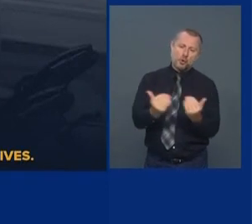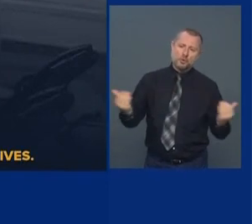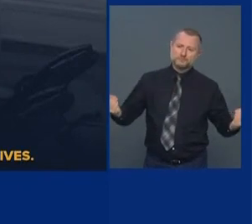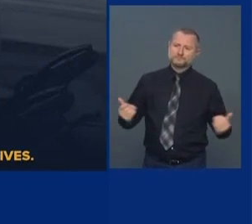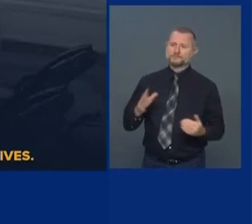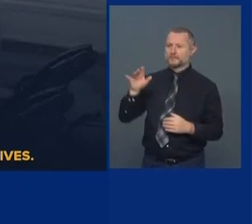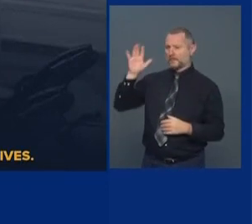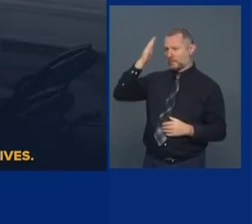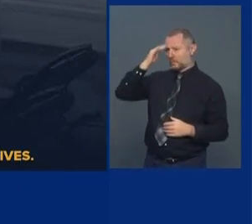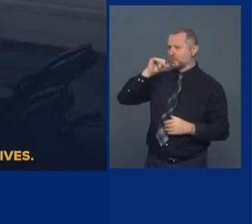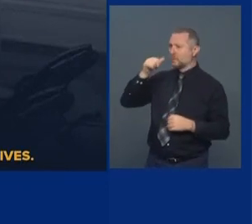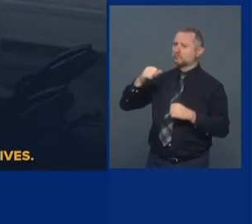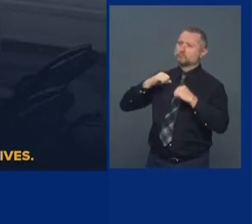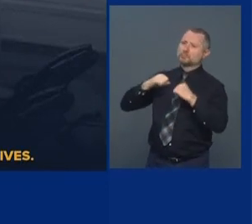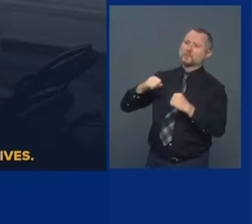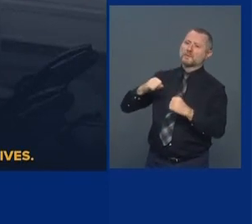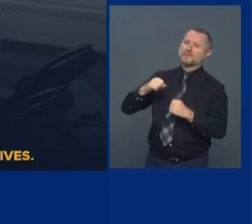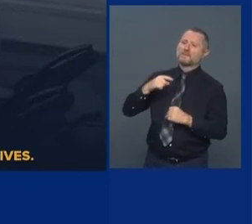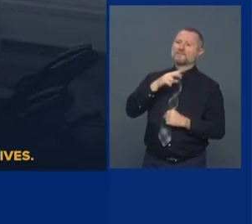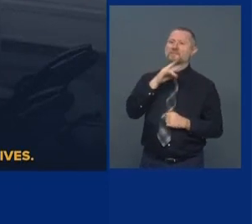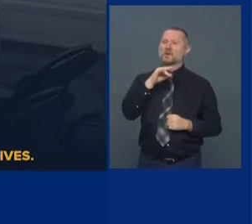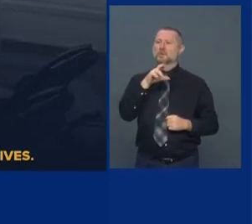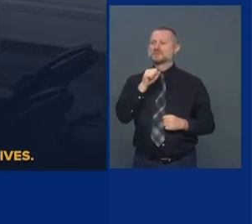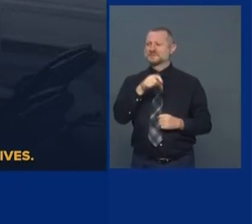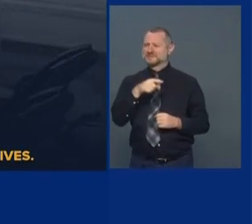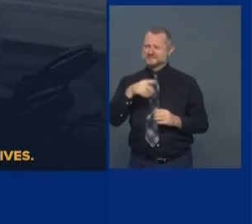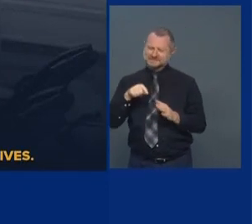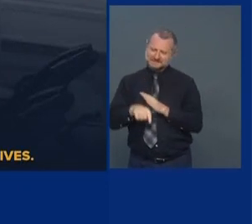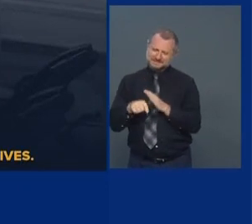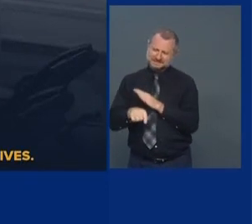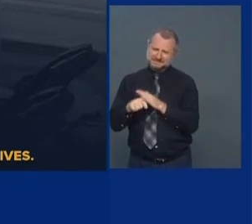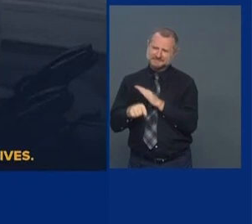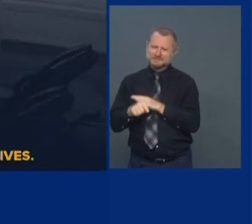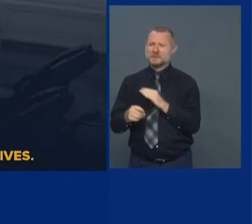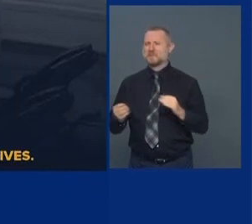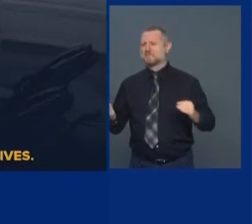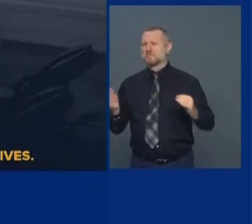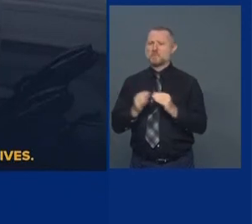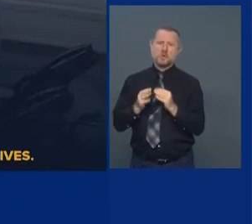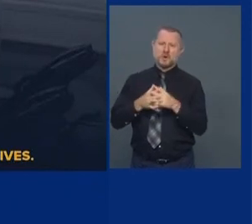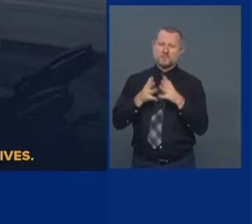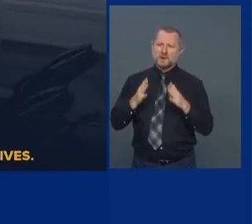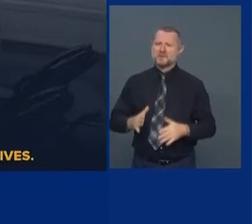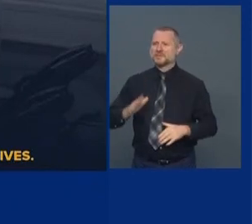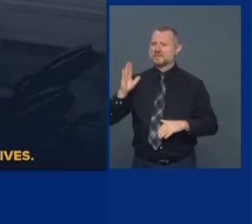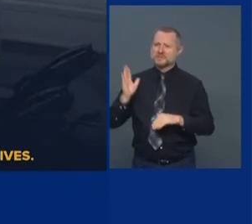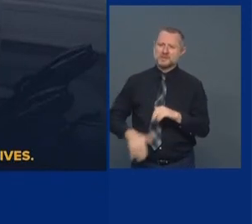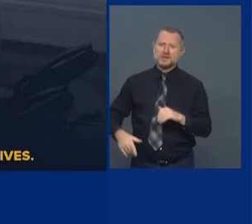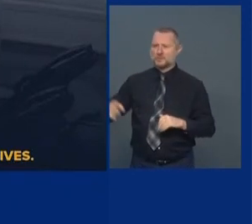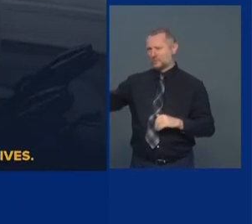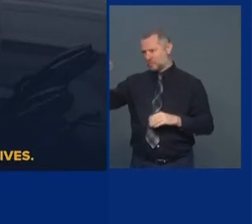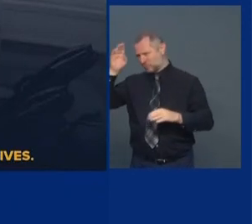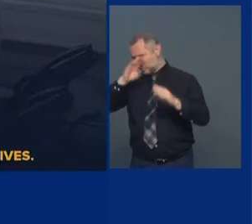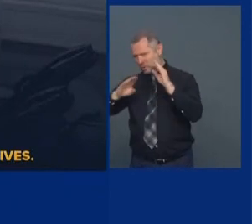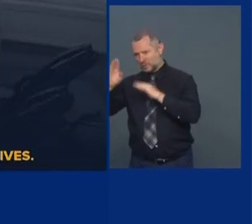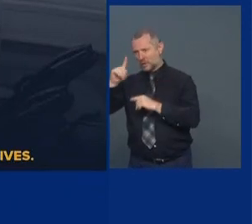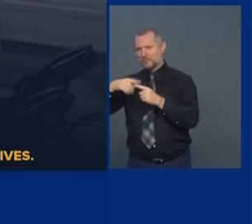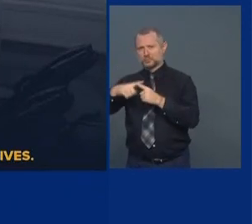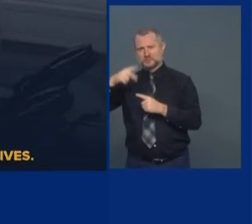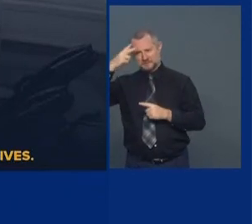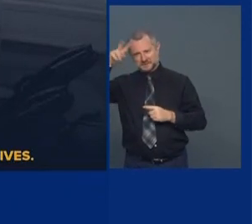The virus killed many more Americans than anything you were worried about on the southern border.